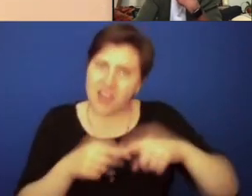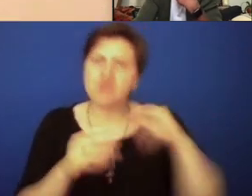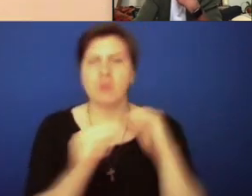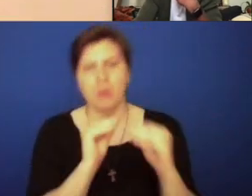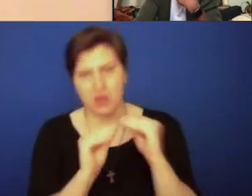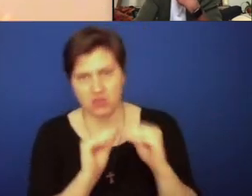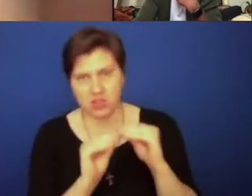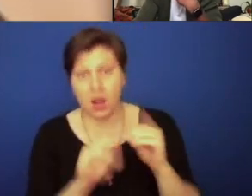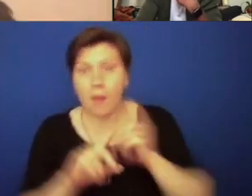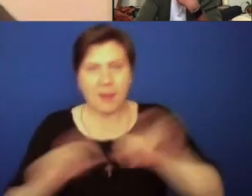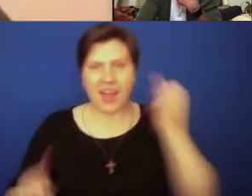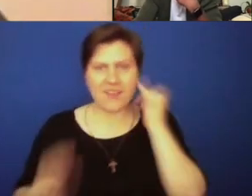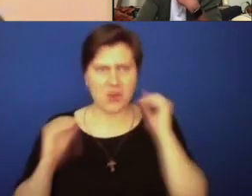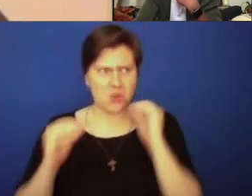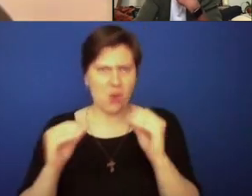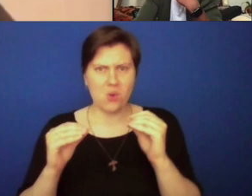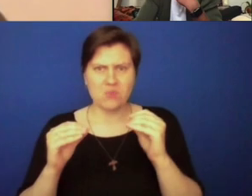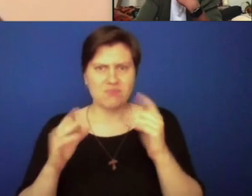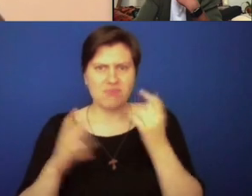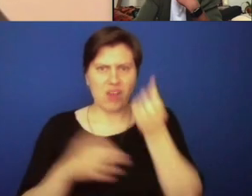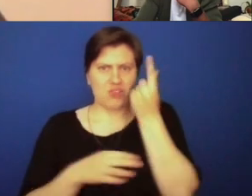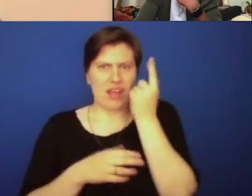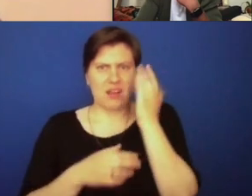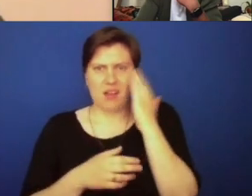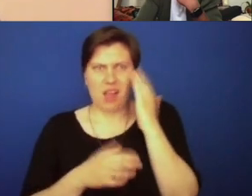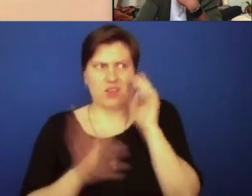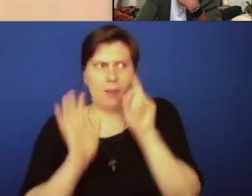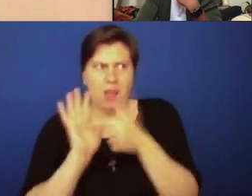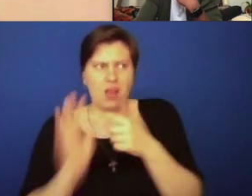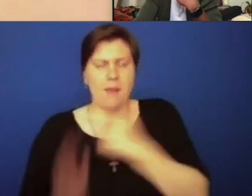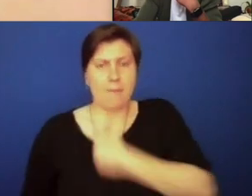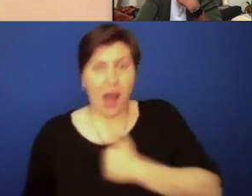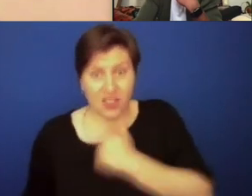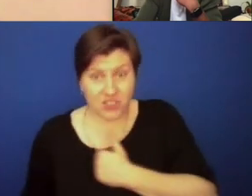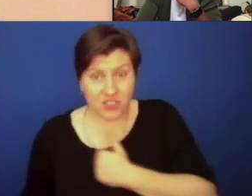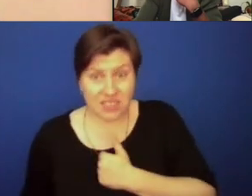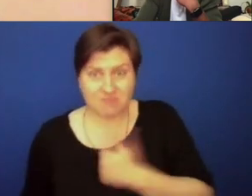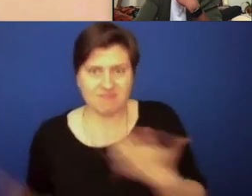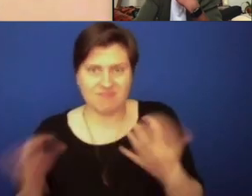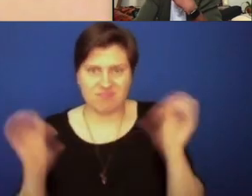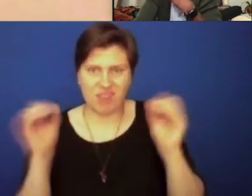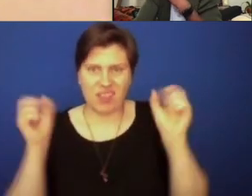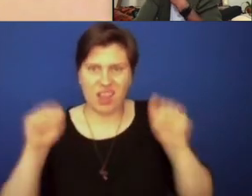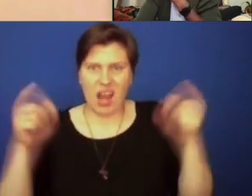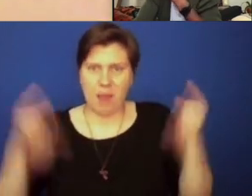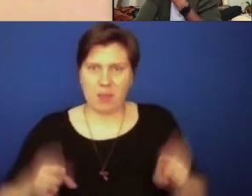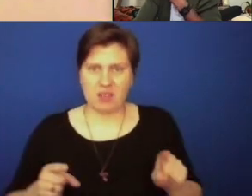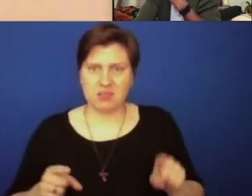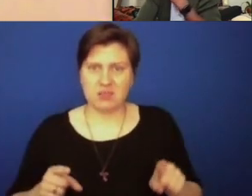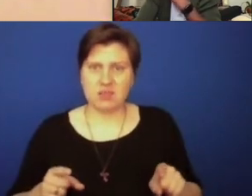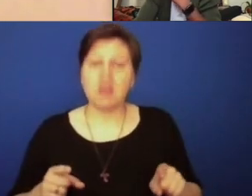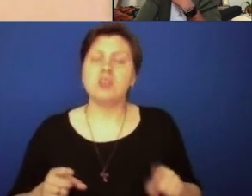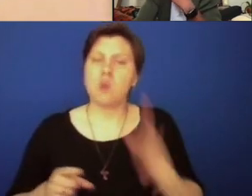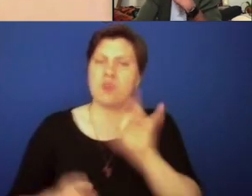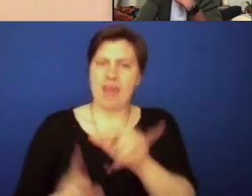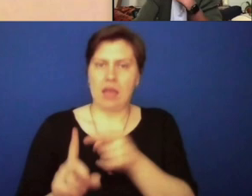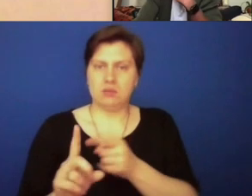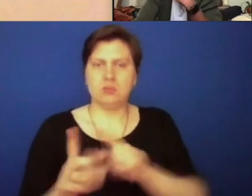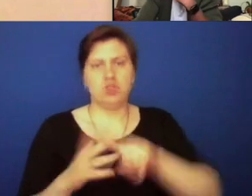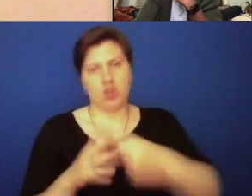And then you have to make reparation. But if we don't even sort of have an understanding and an acknowledgement and an apology, I don't think we go anywhere. So I certainly think that